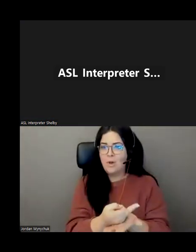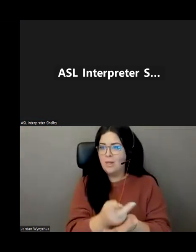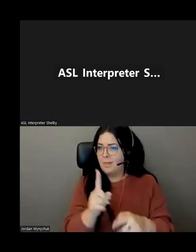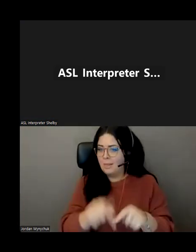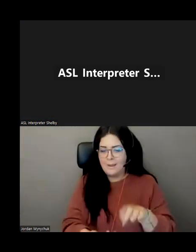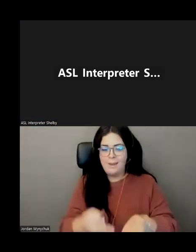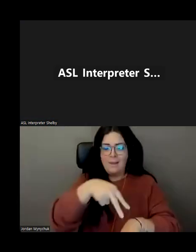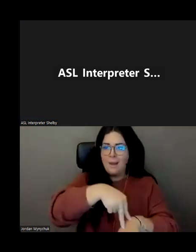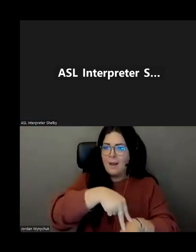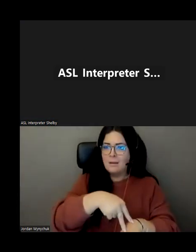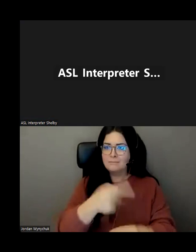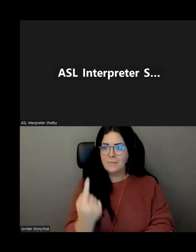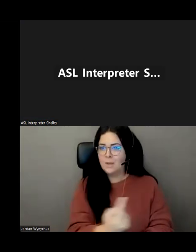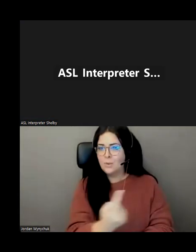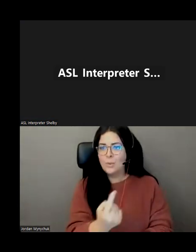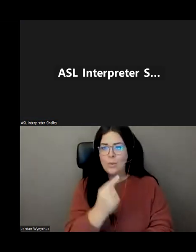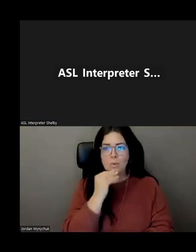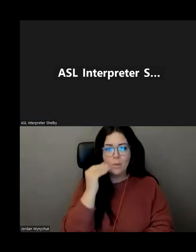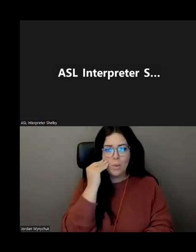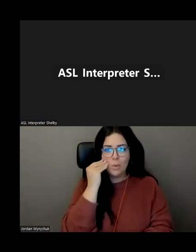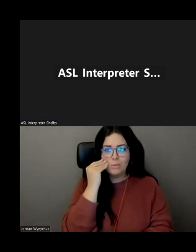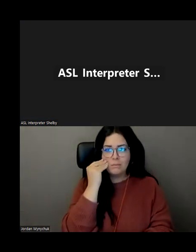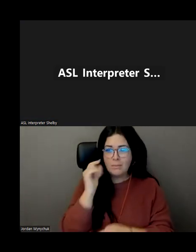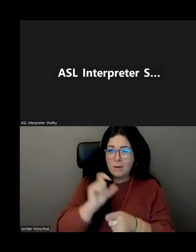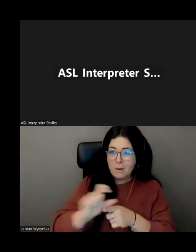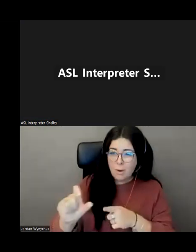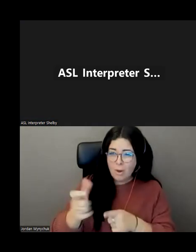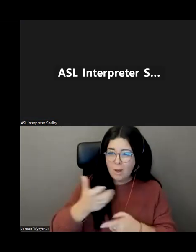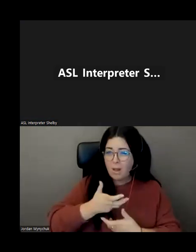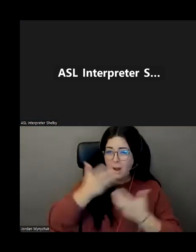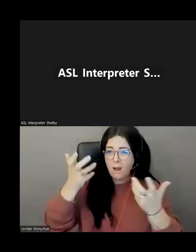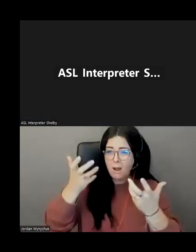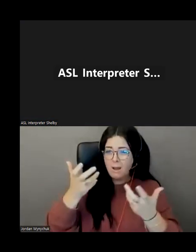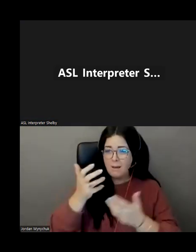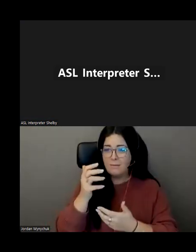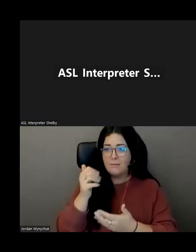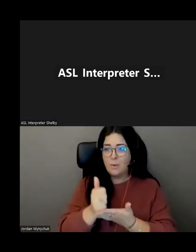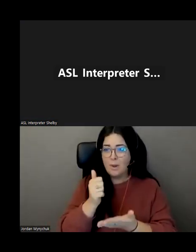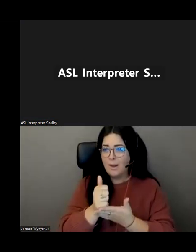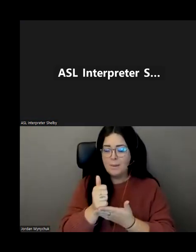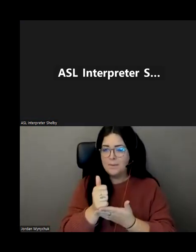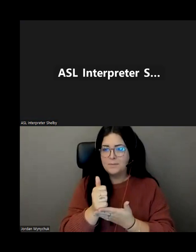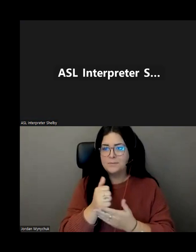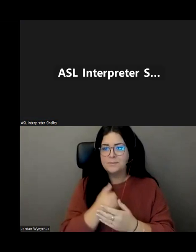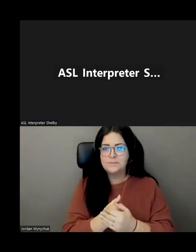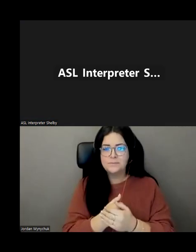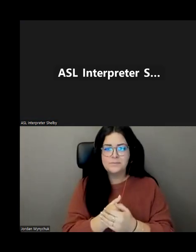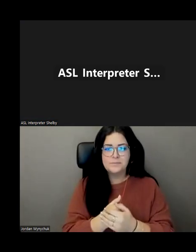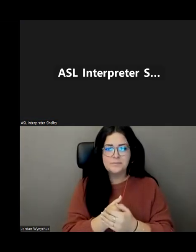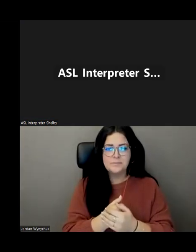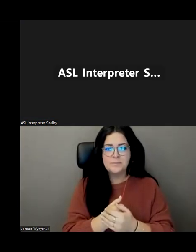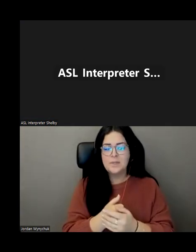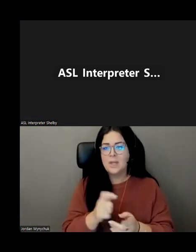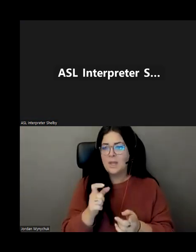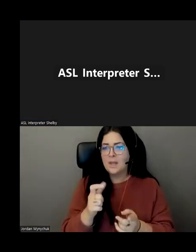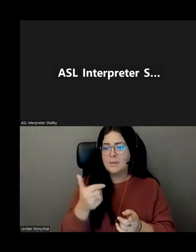no one's there to help you get up can't call out to help so nobody can hear you can't you reach your phone or you have a